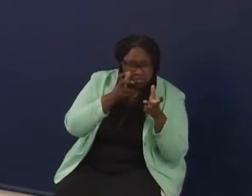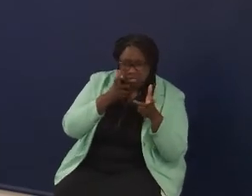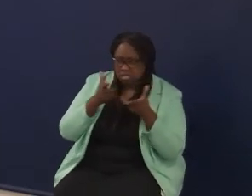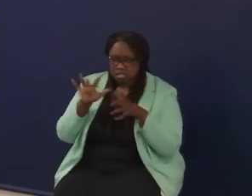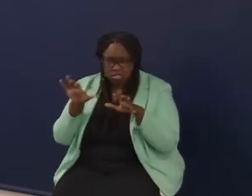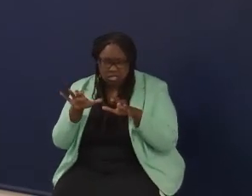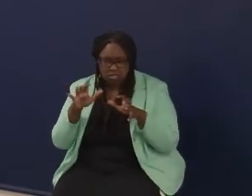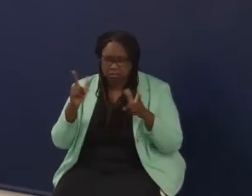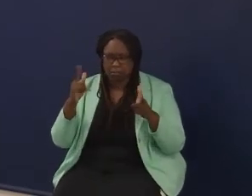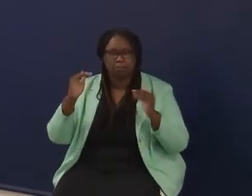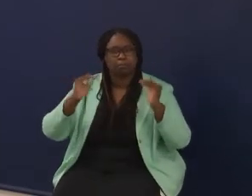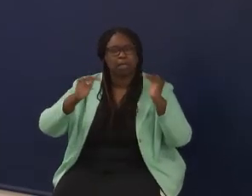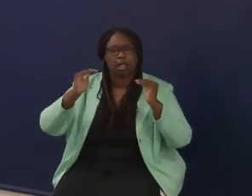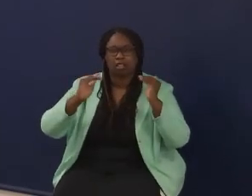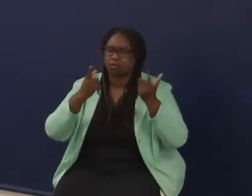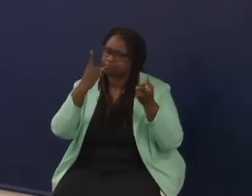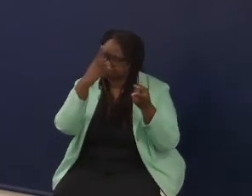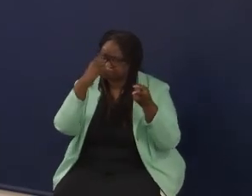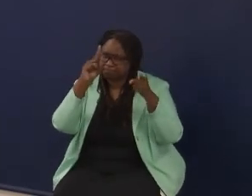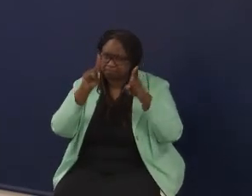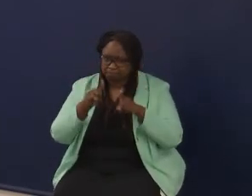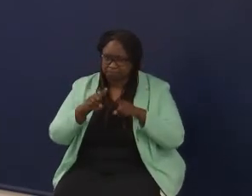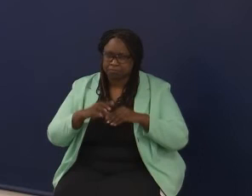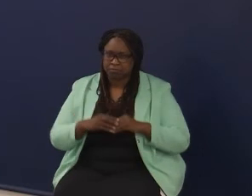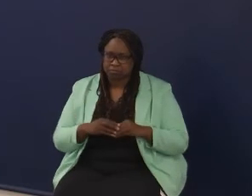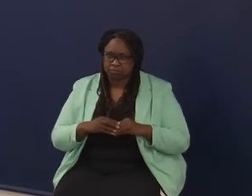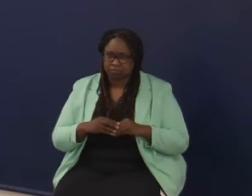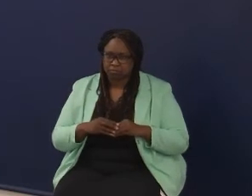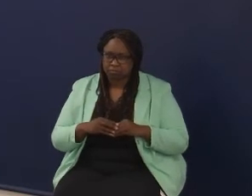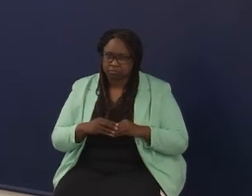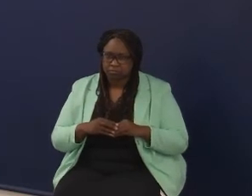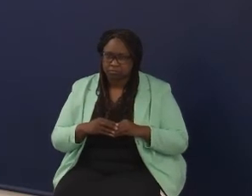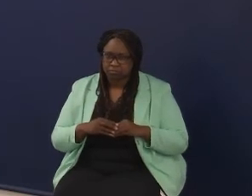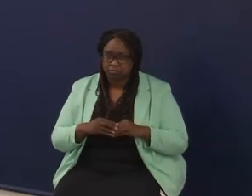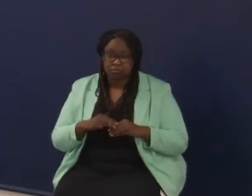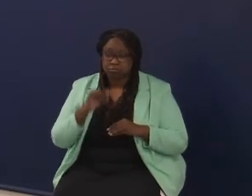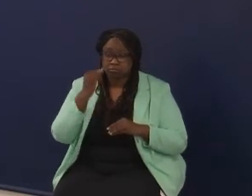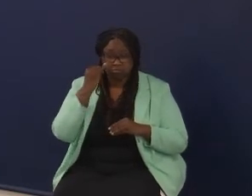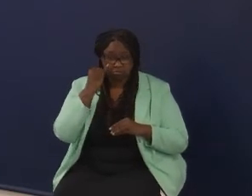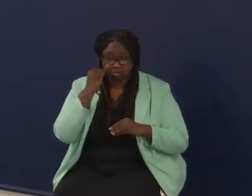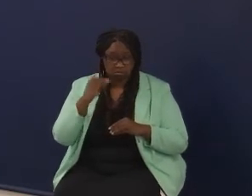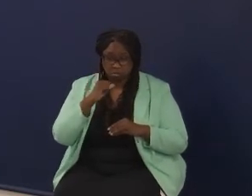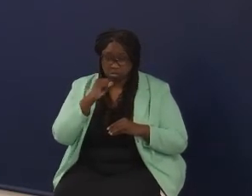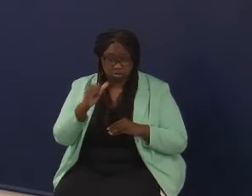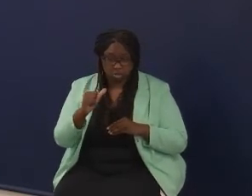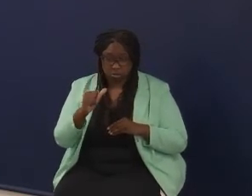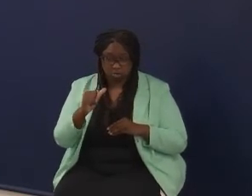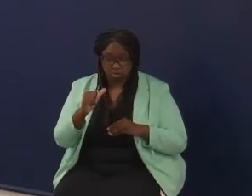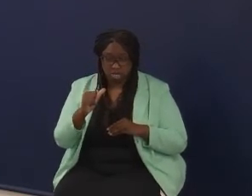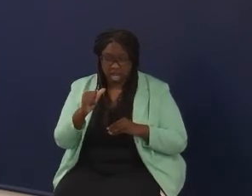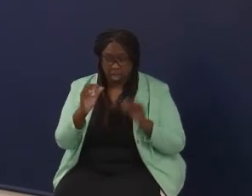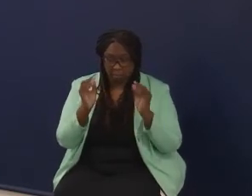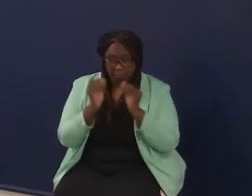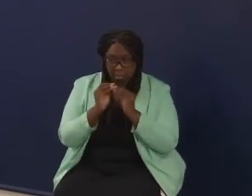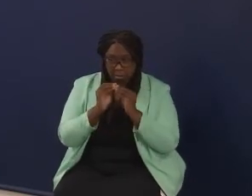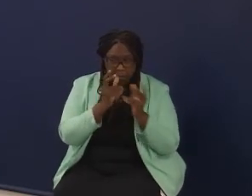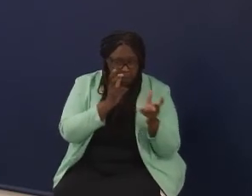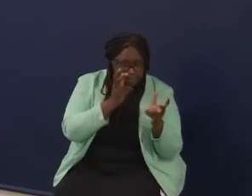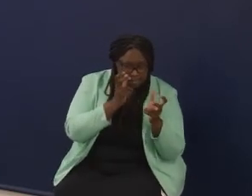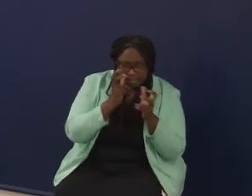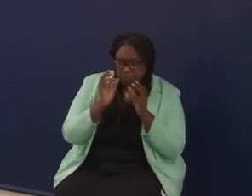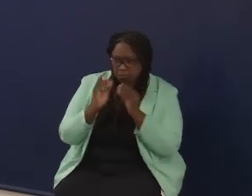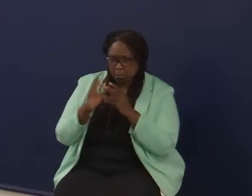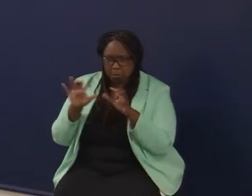I agree with you wholeheartedly, that's what I'm saying. And if we don't, if we don't increase the mix, if we just take this as a top-down